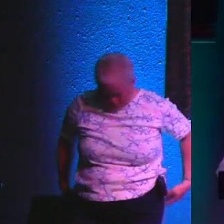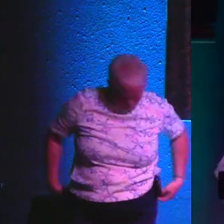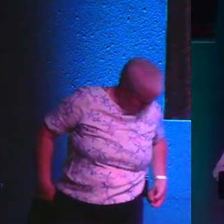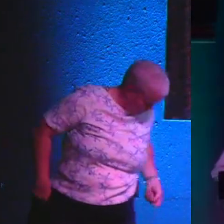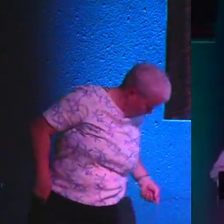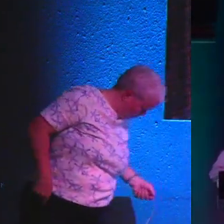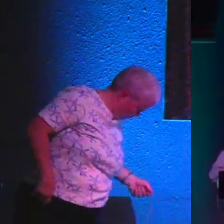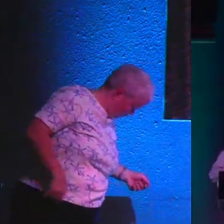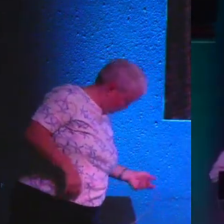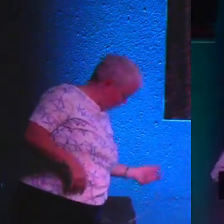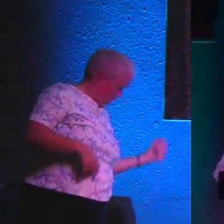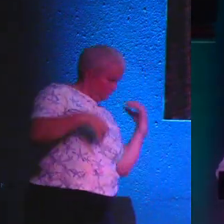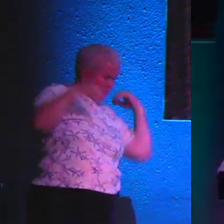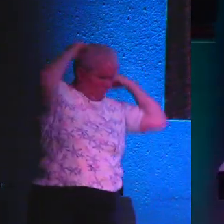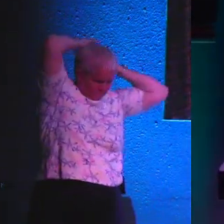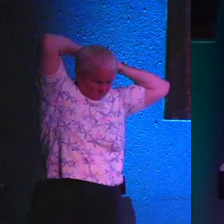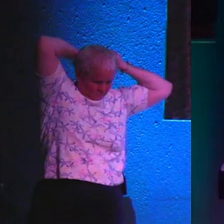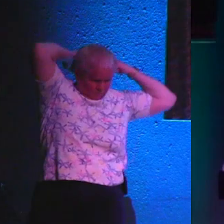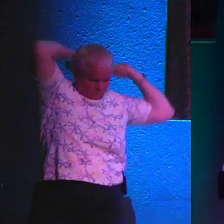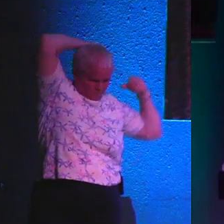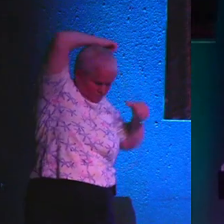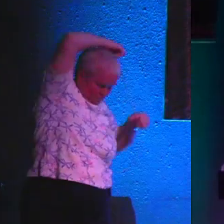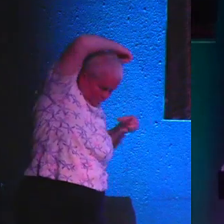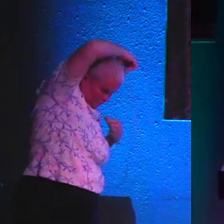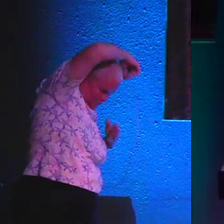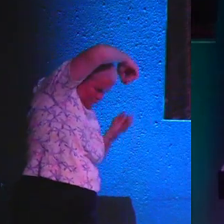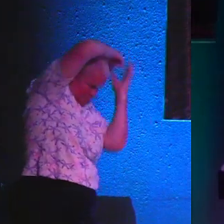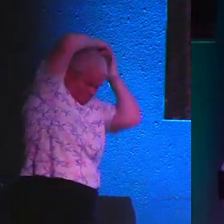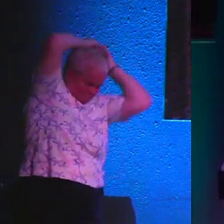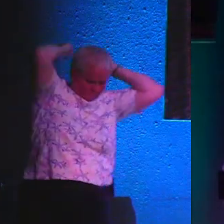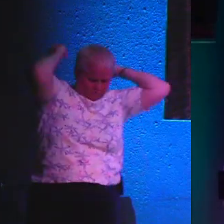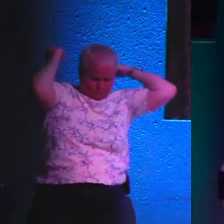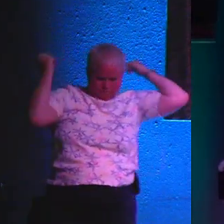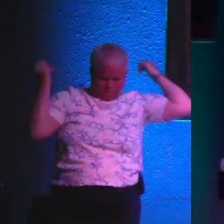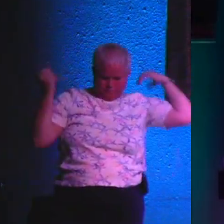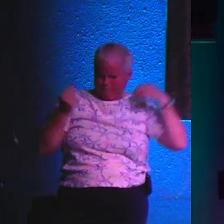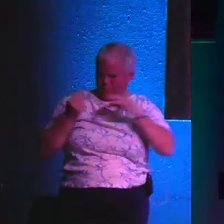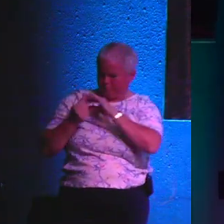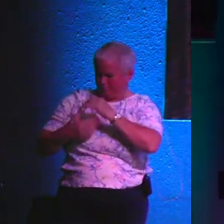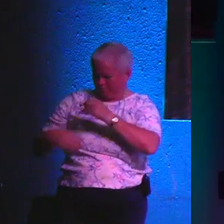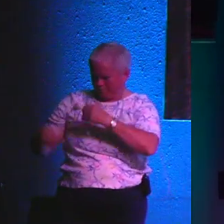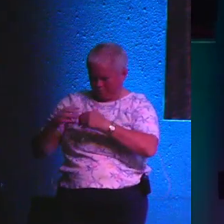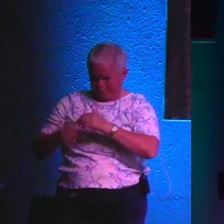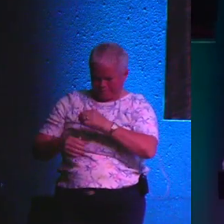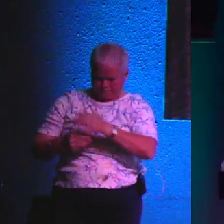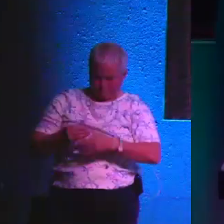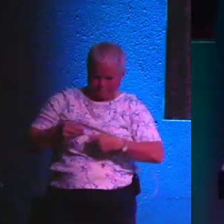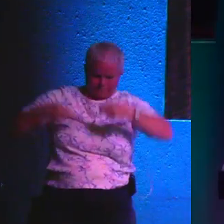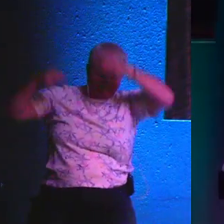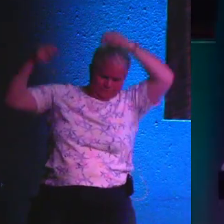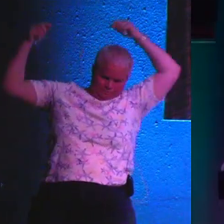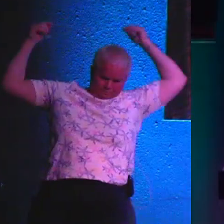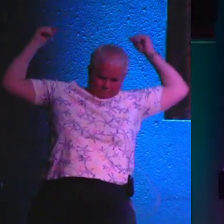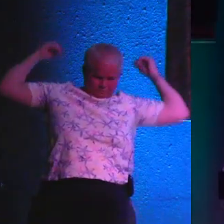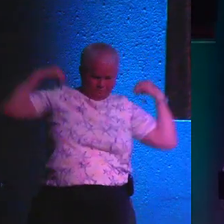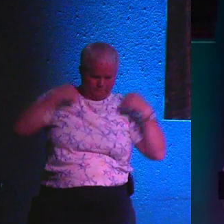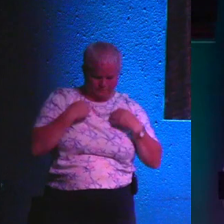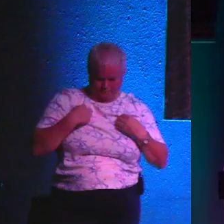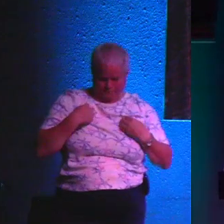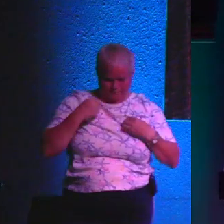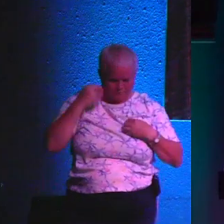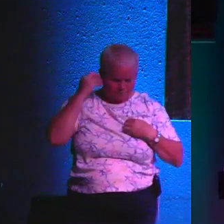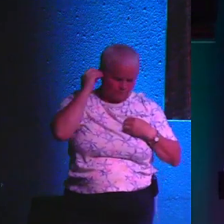Those are great words, singing hallelujah, you are my God. What better words can we speak? What more